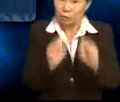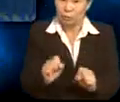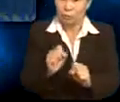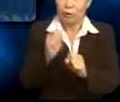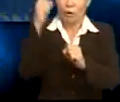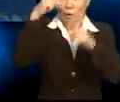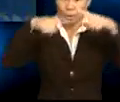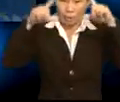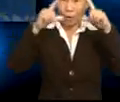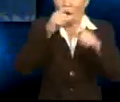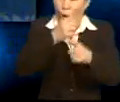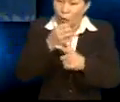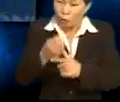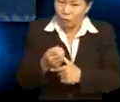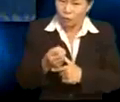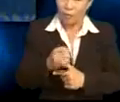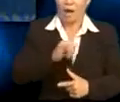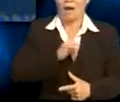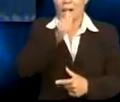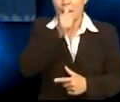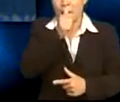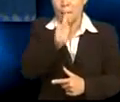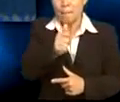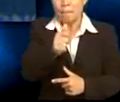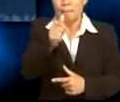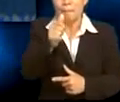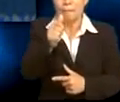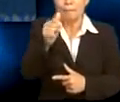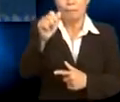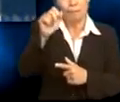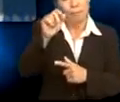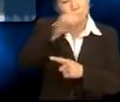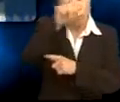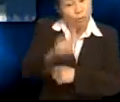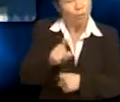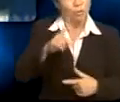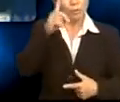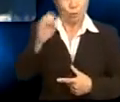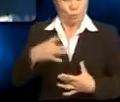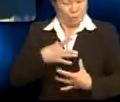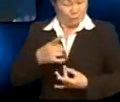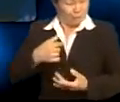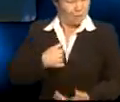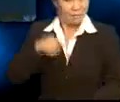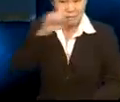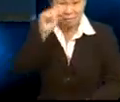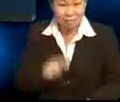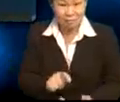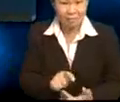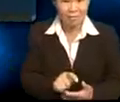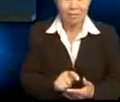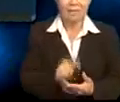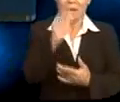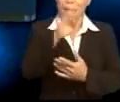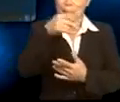can take the form of a statement. I am a Martian, a question, do you like me? An